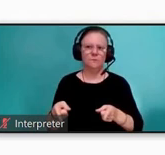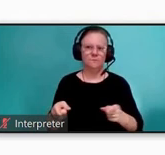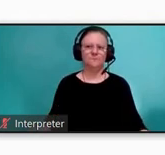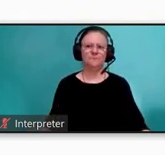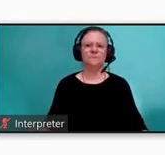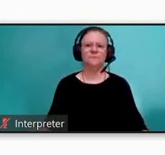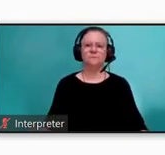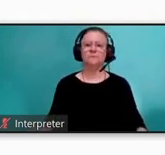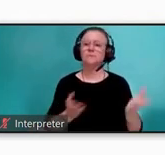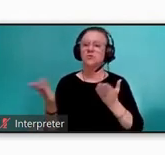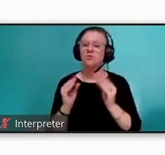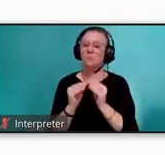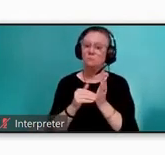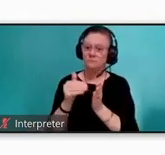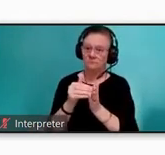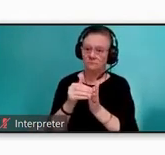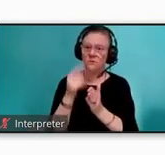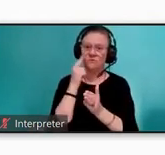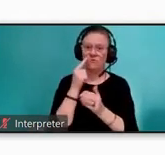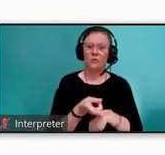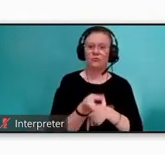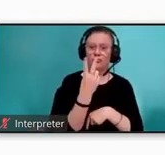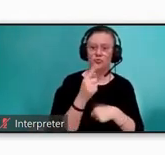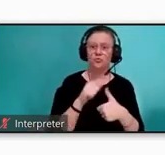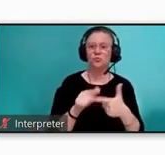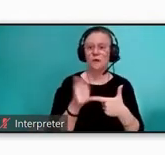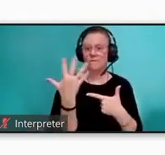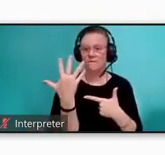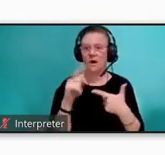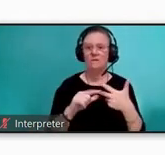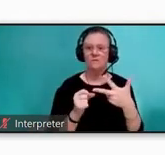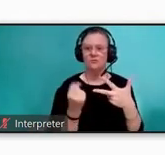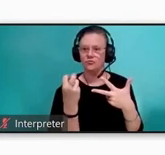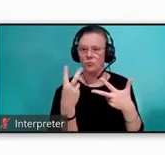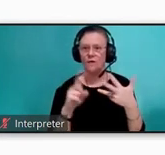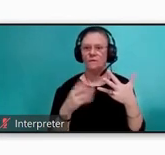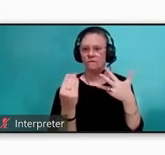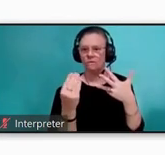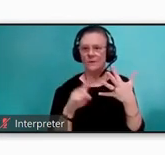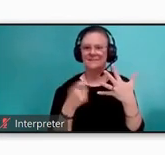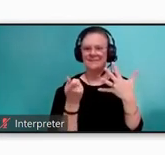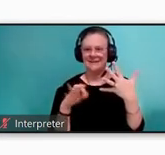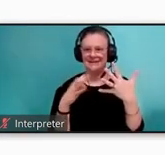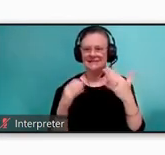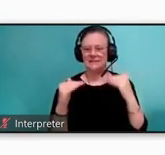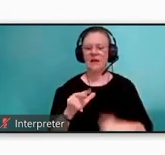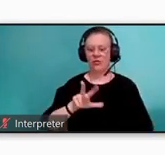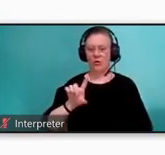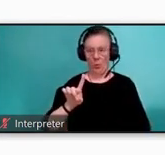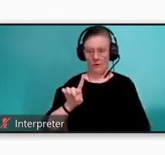The increase in service to Routes 2, 5, 12, 14, 19, and 31